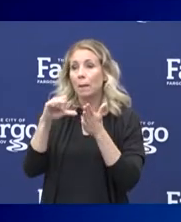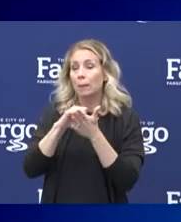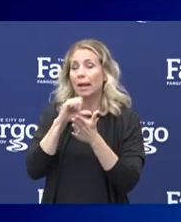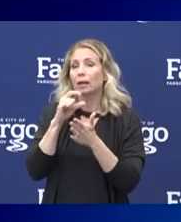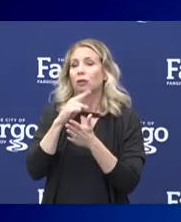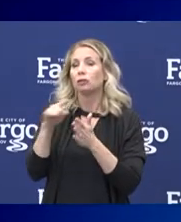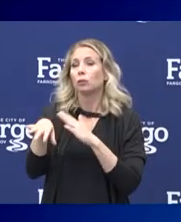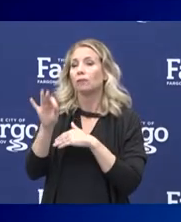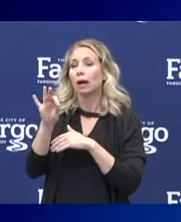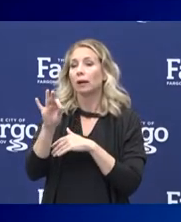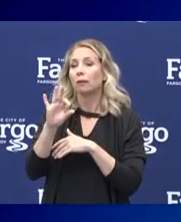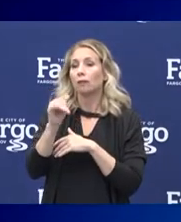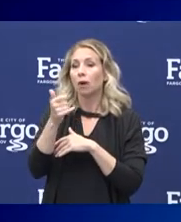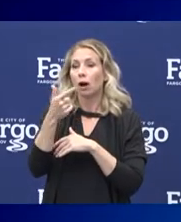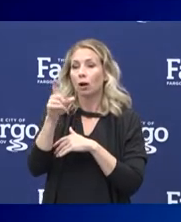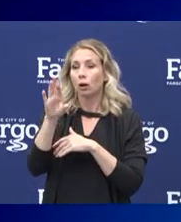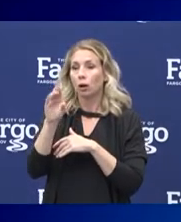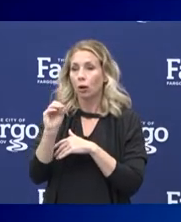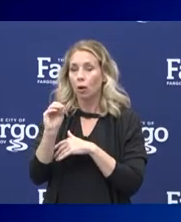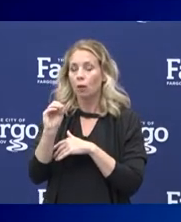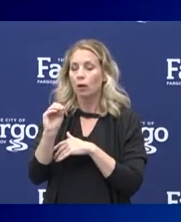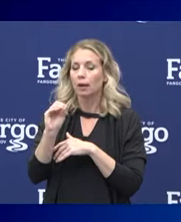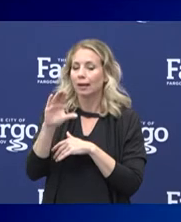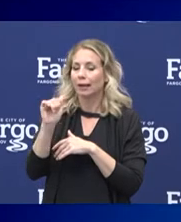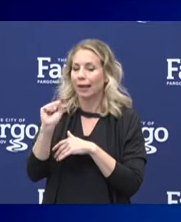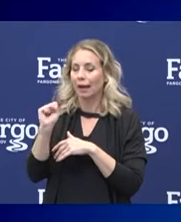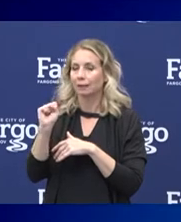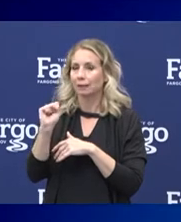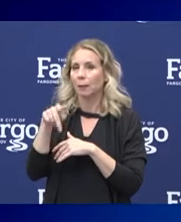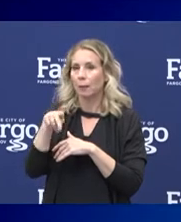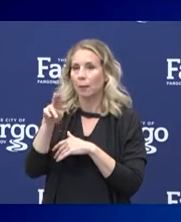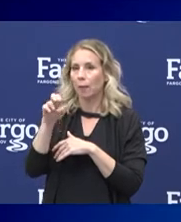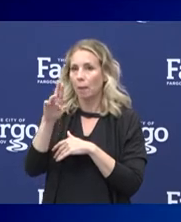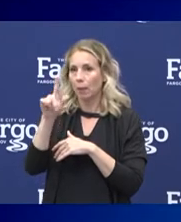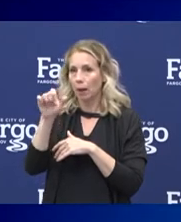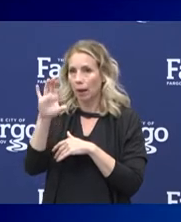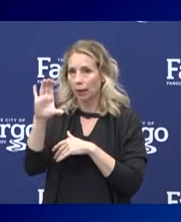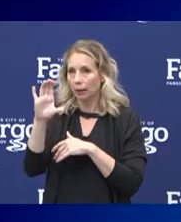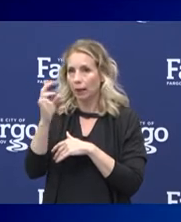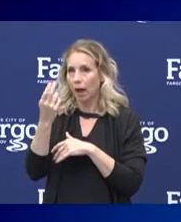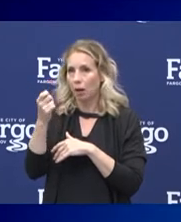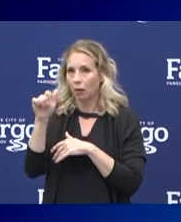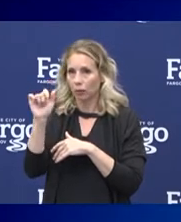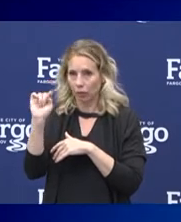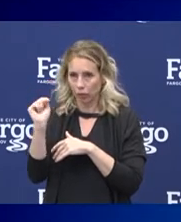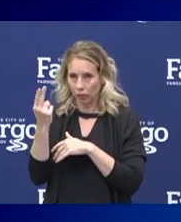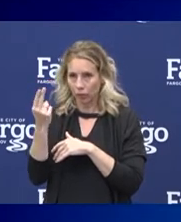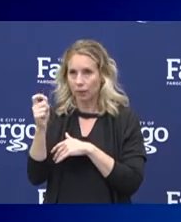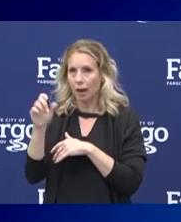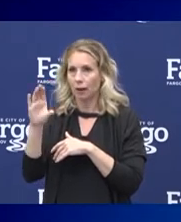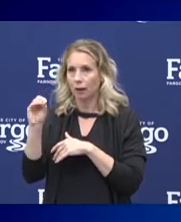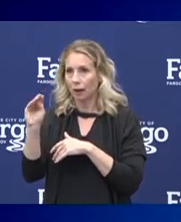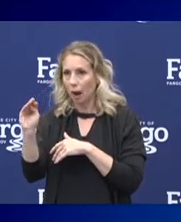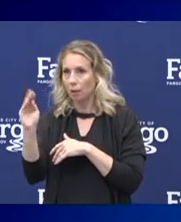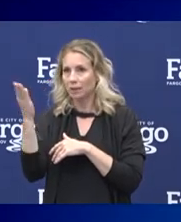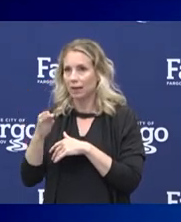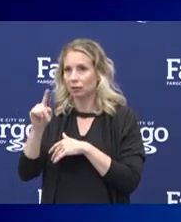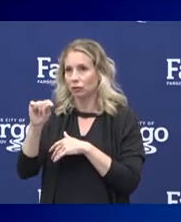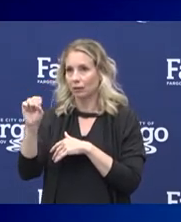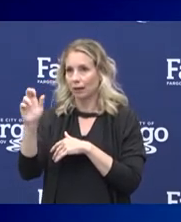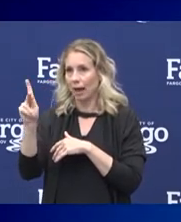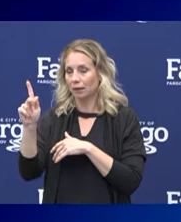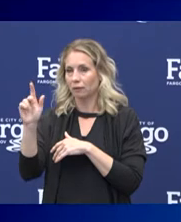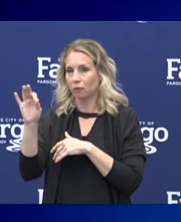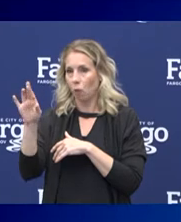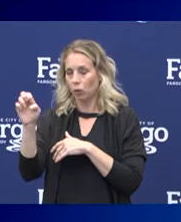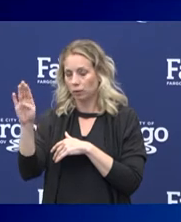fargocasspublichealth.com slash task force. As restrictions are loosening across our state